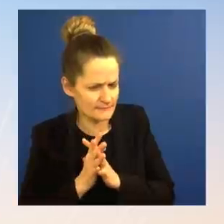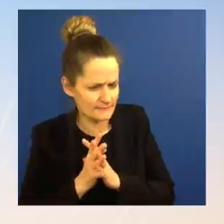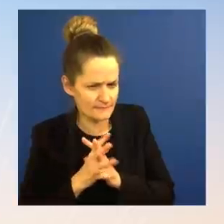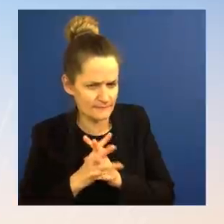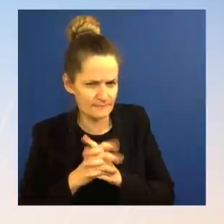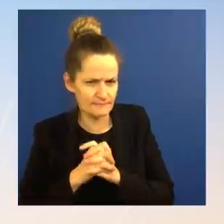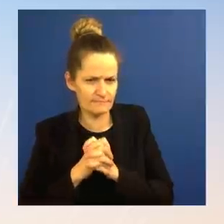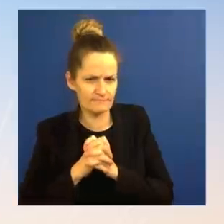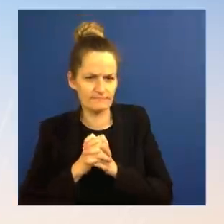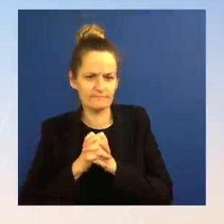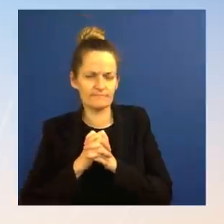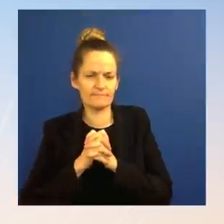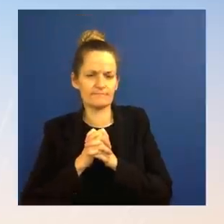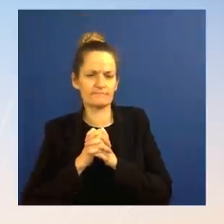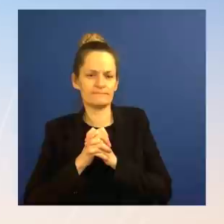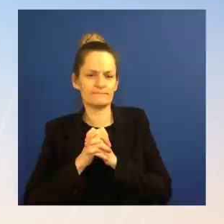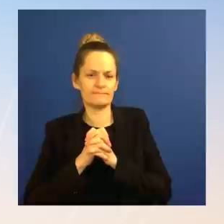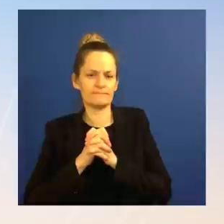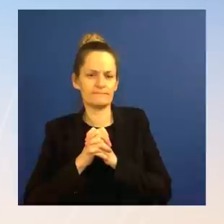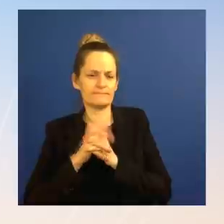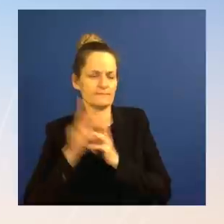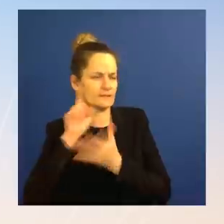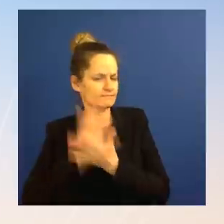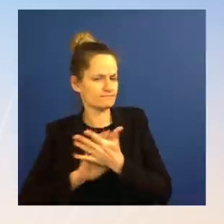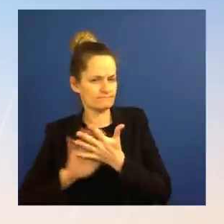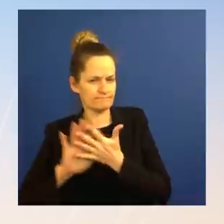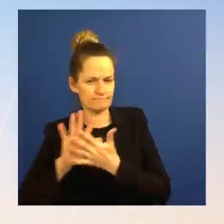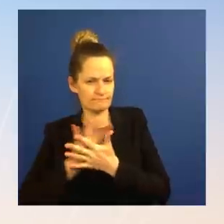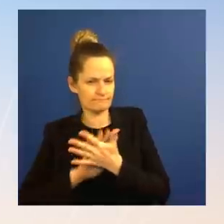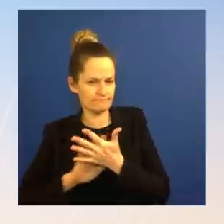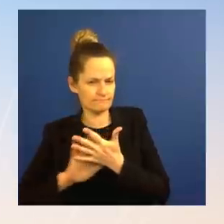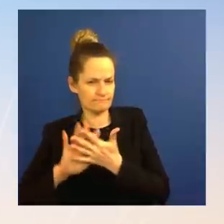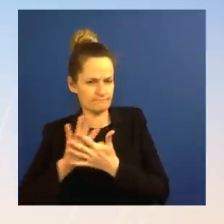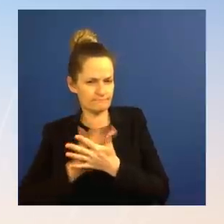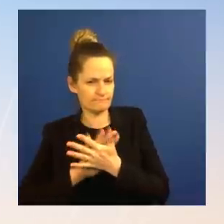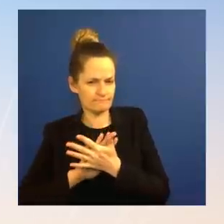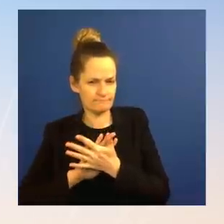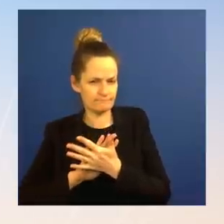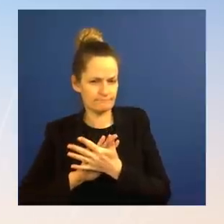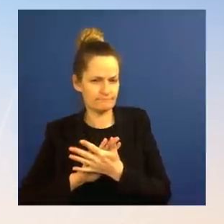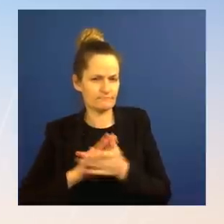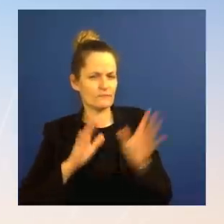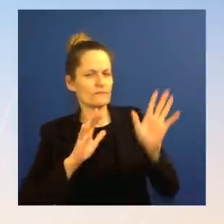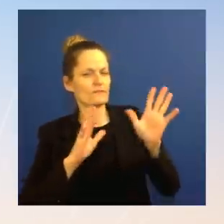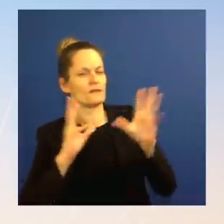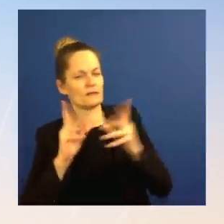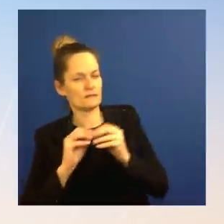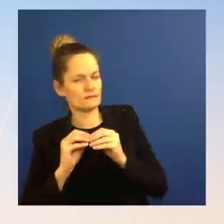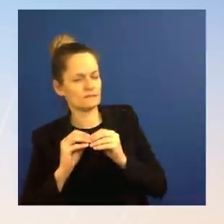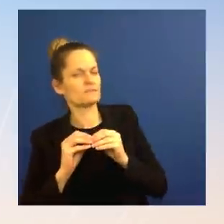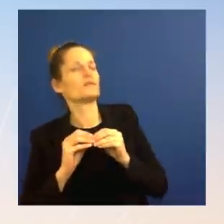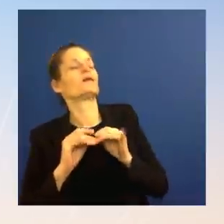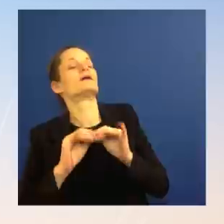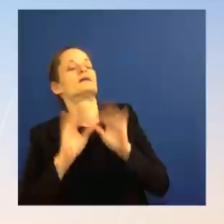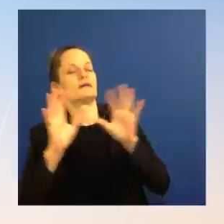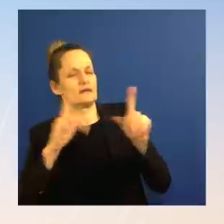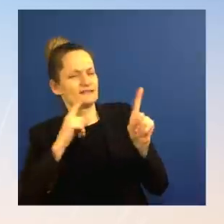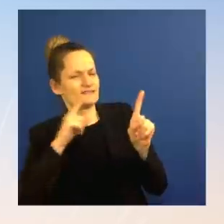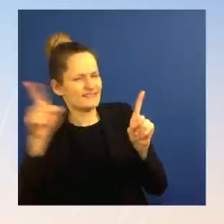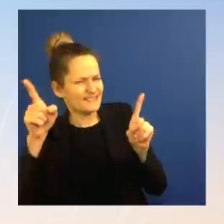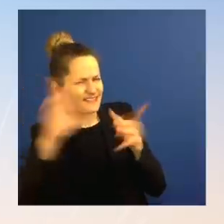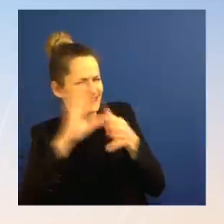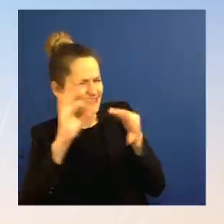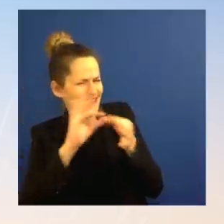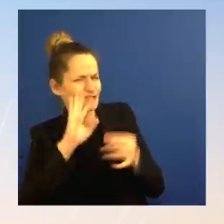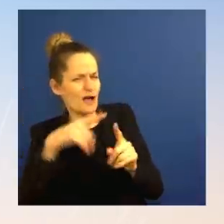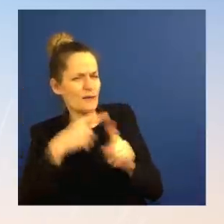There are competing narratives, of course, about what data was actually implicated. So could you share with us what data was implicated in this and whether the